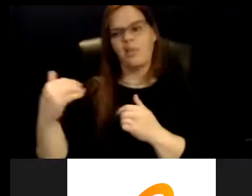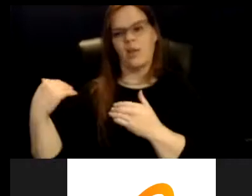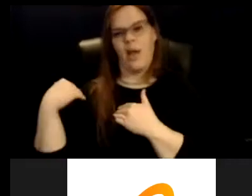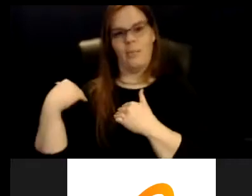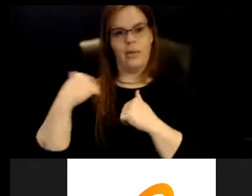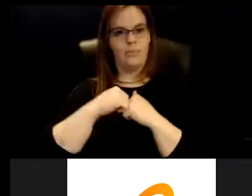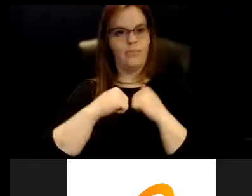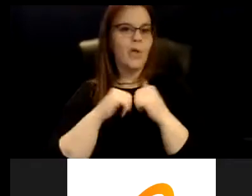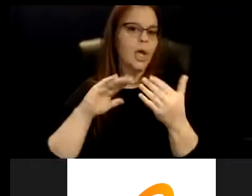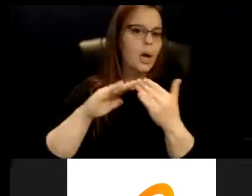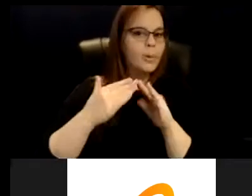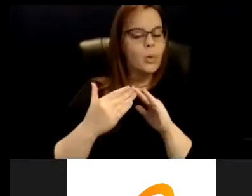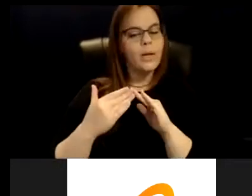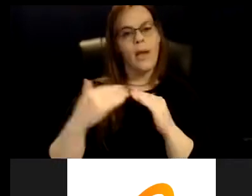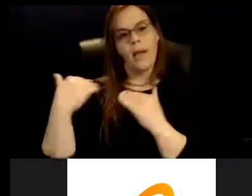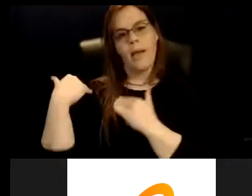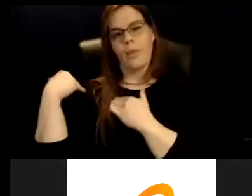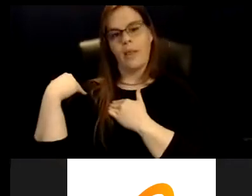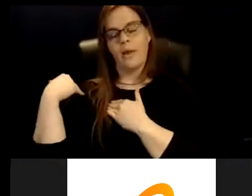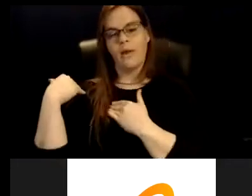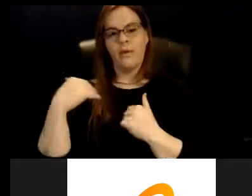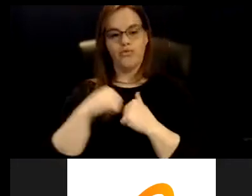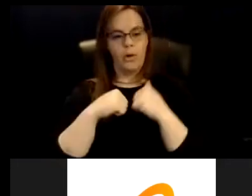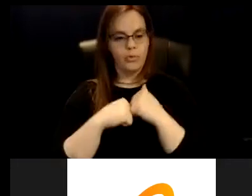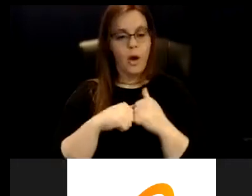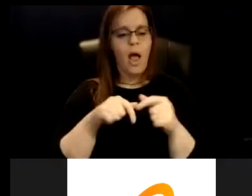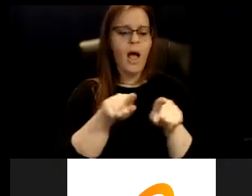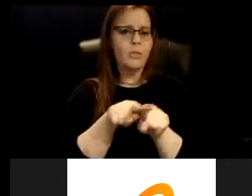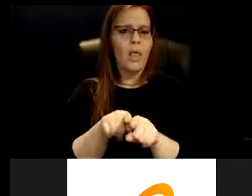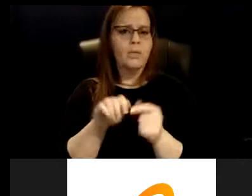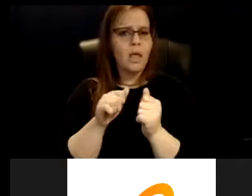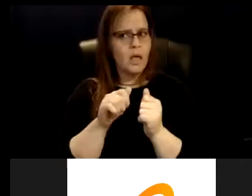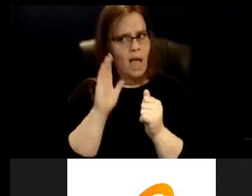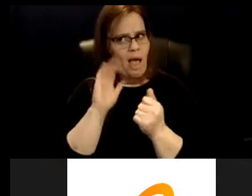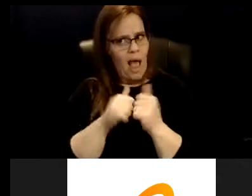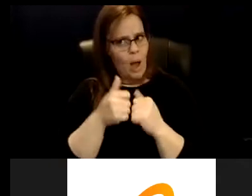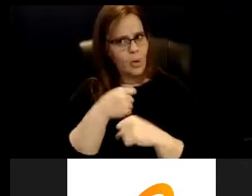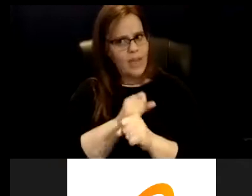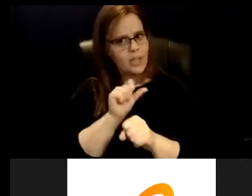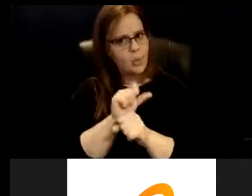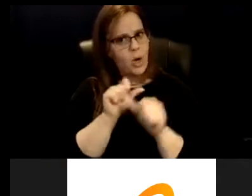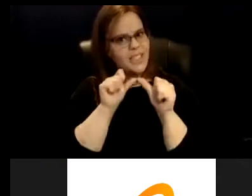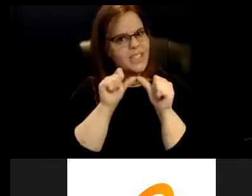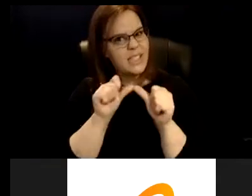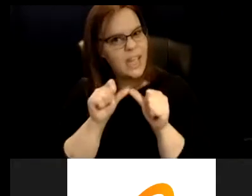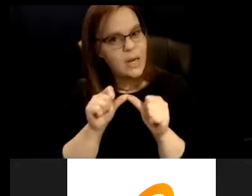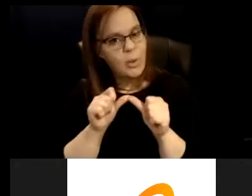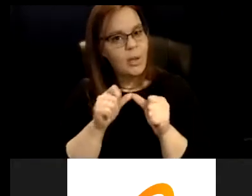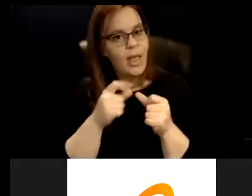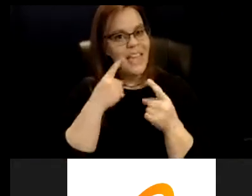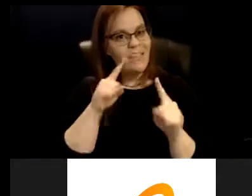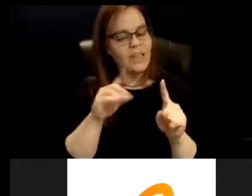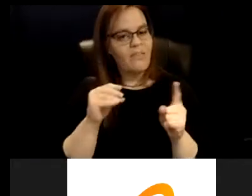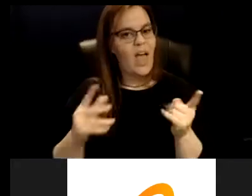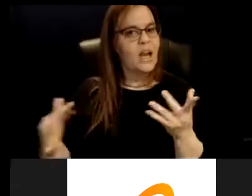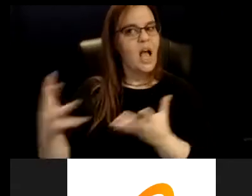accountability structure, as well as how you're going to make this work sustainable, effective and collective. So you